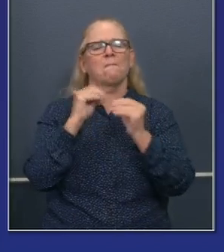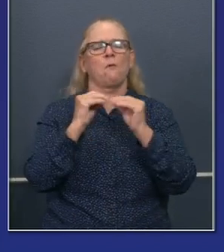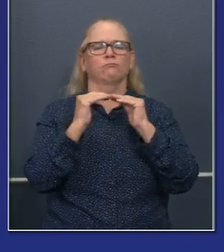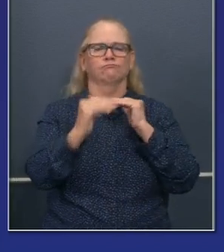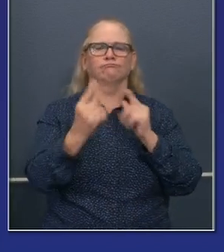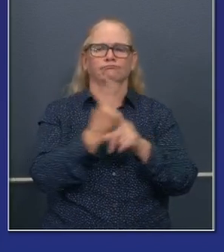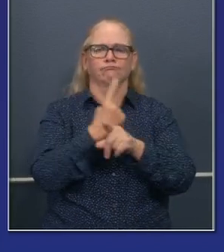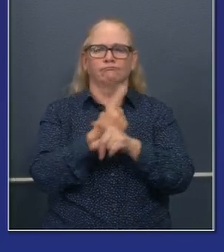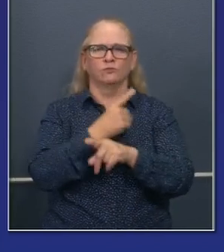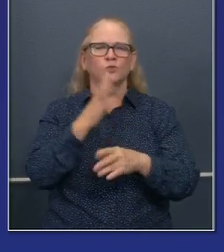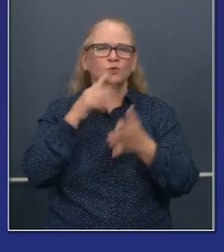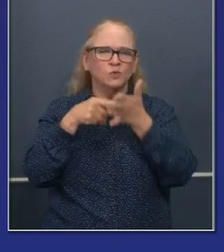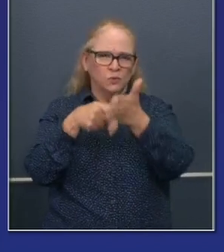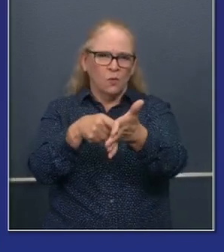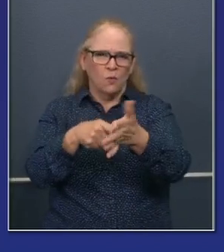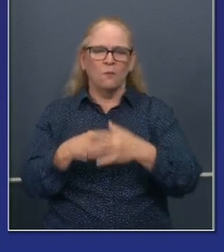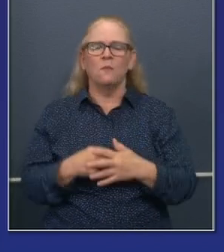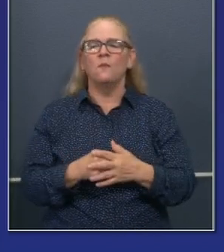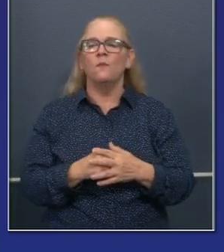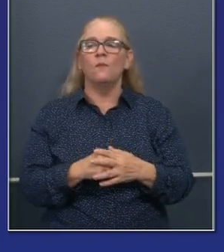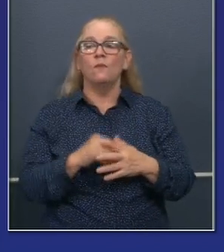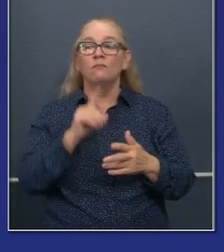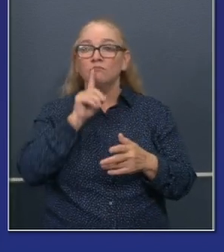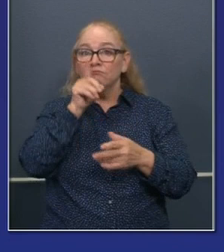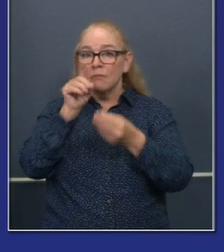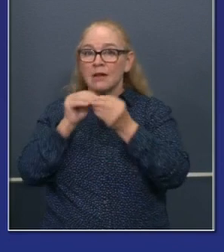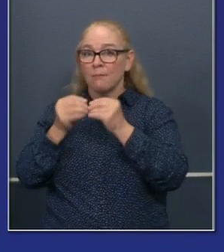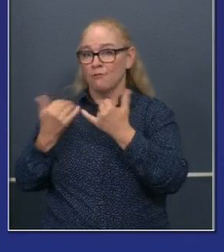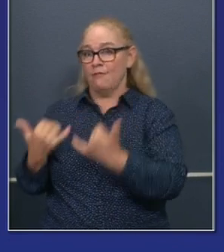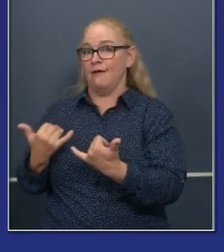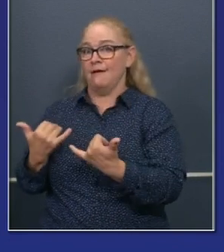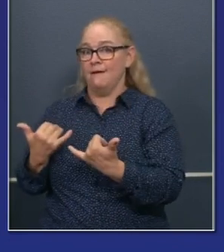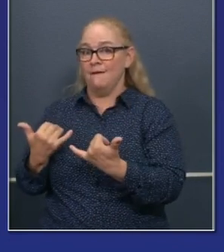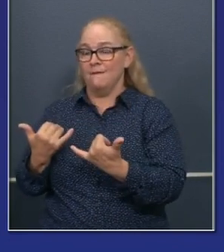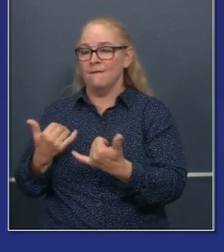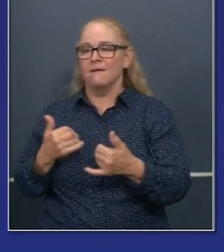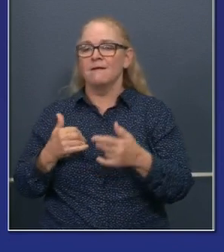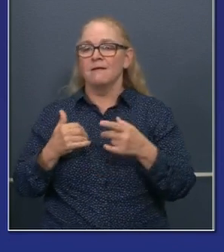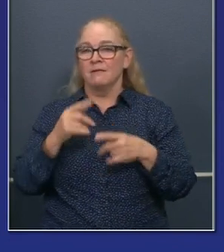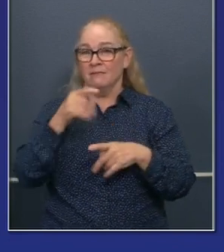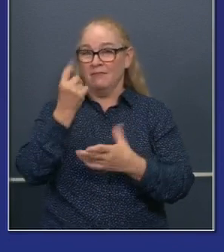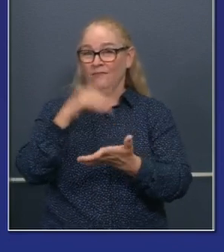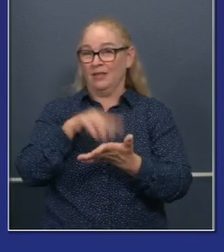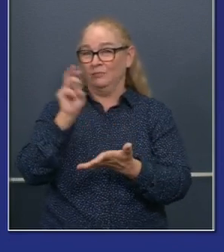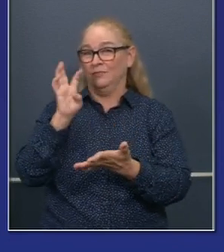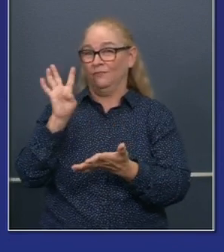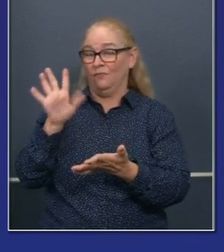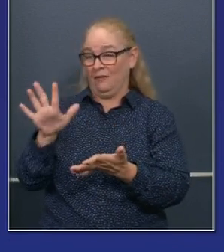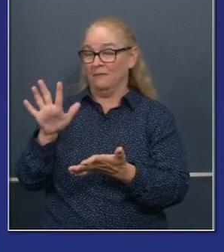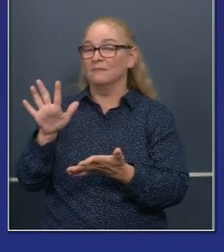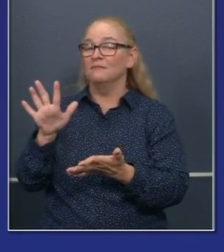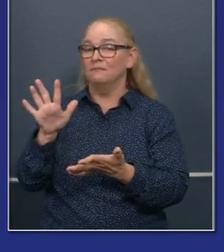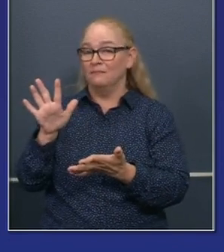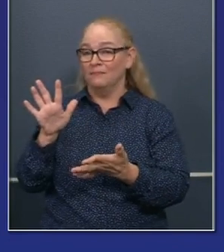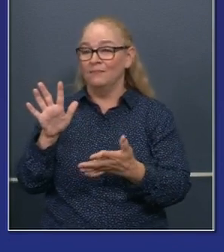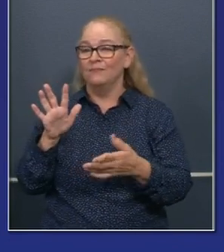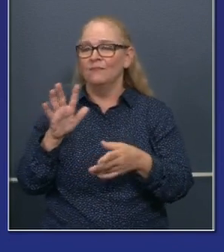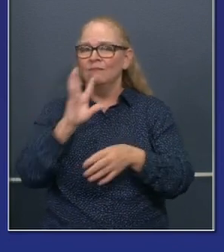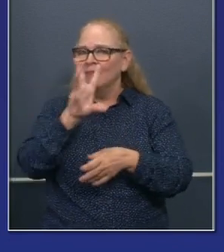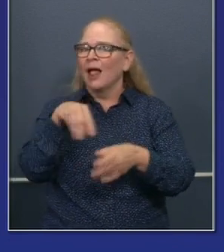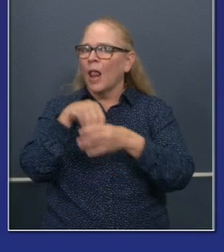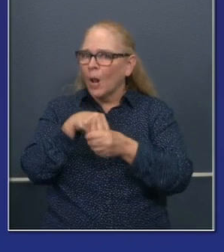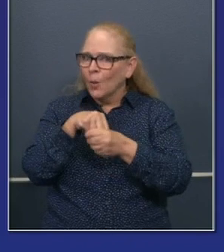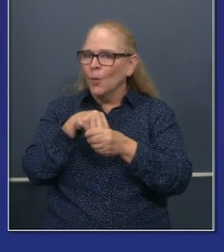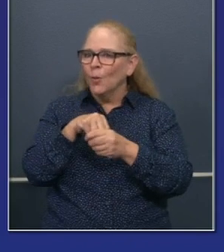the actual numbers today that we are putting out the 11,645 includes 60